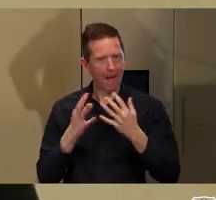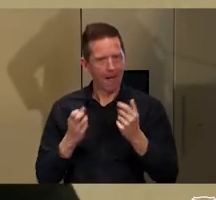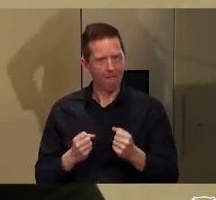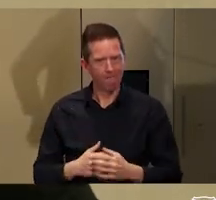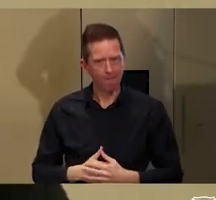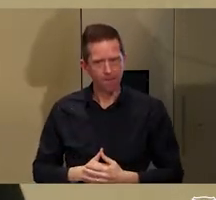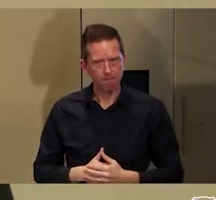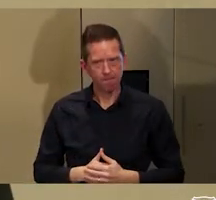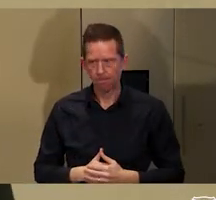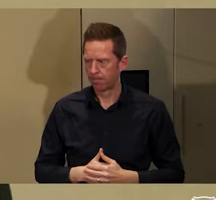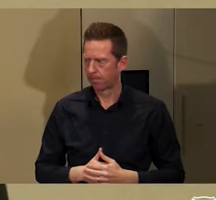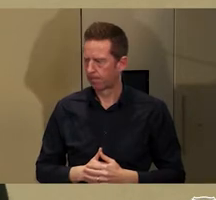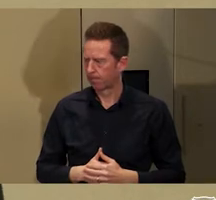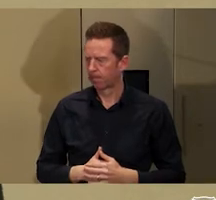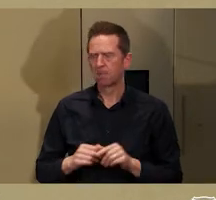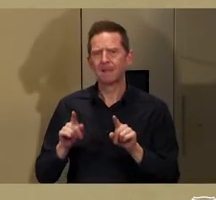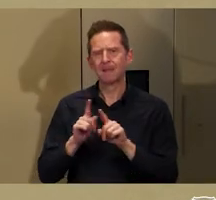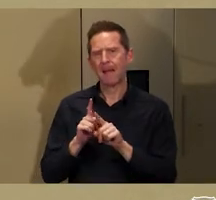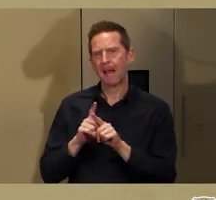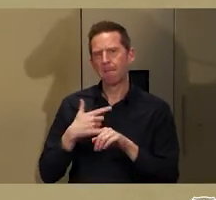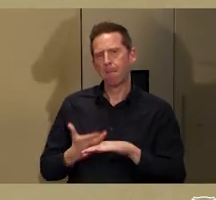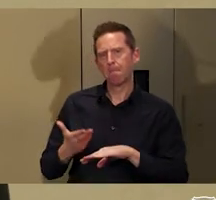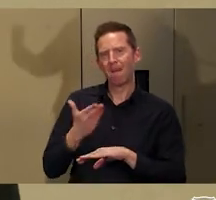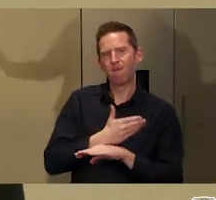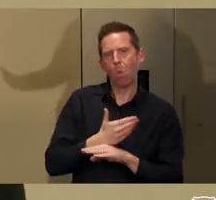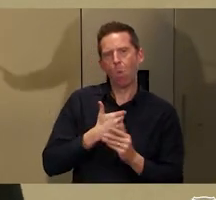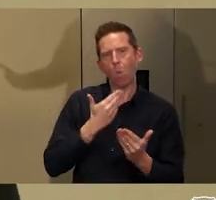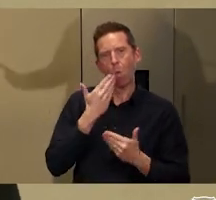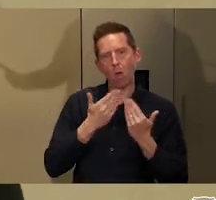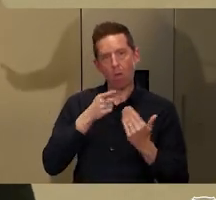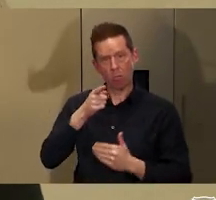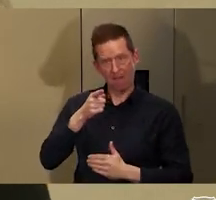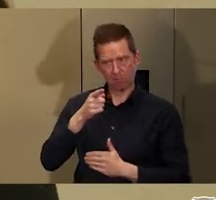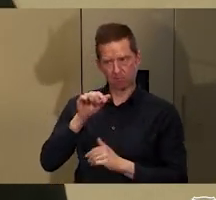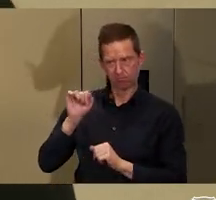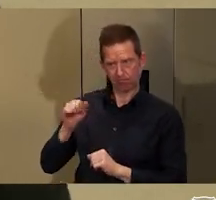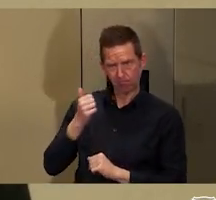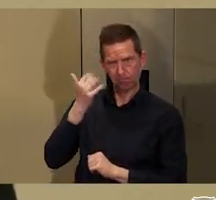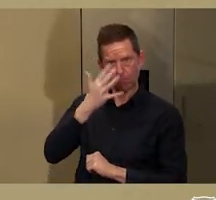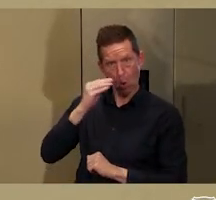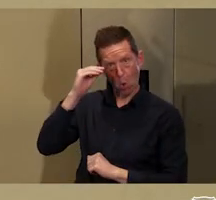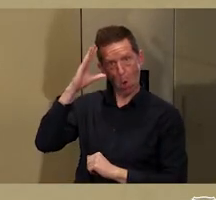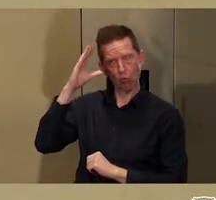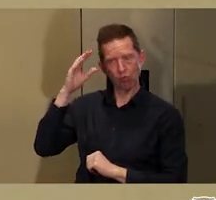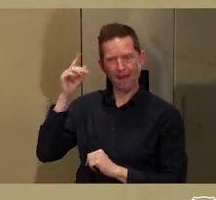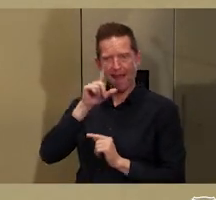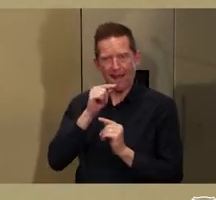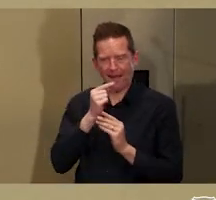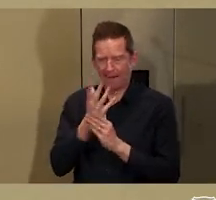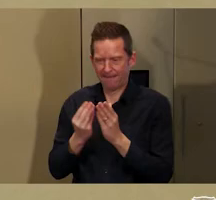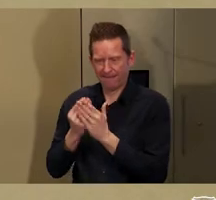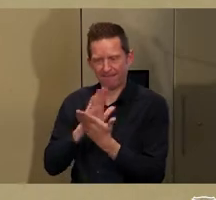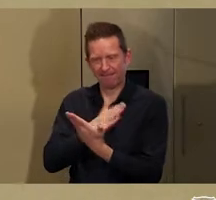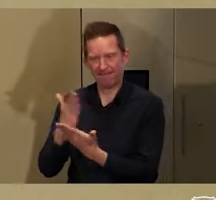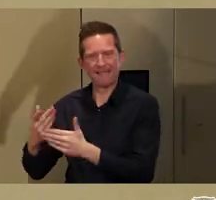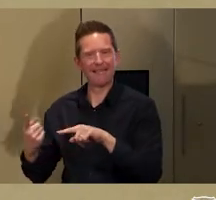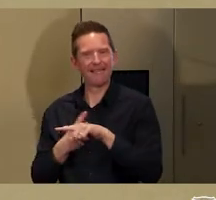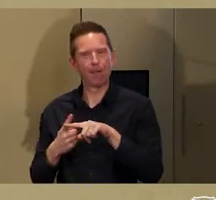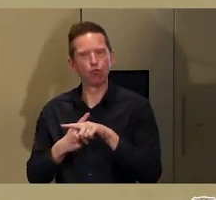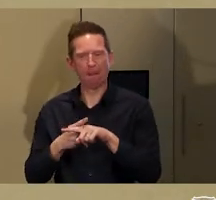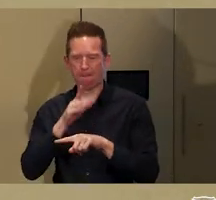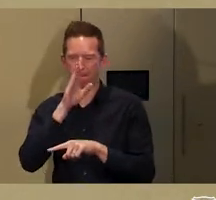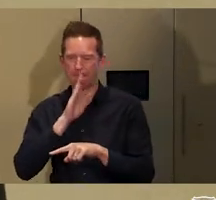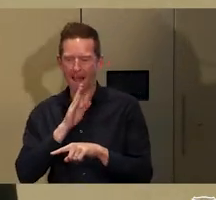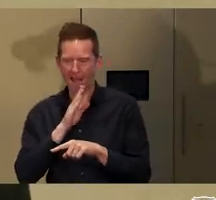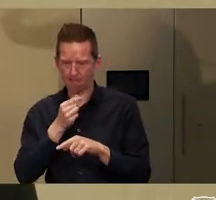to the point I made at the beginning, this sort of knowledge is at risk of being lost when you translate. Because, of course, once we translate this